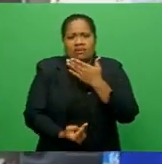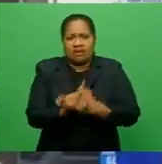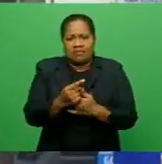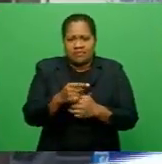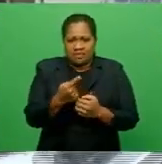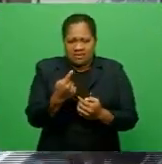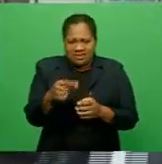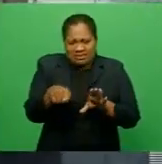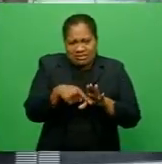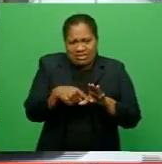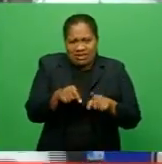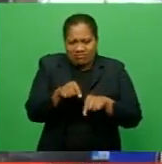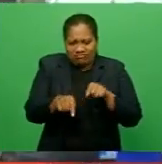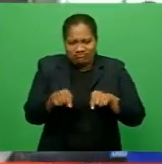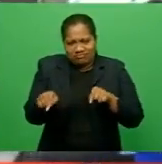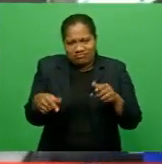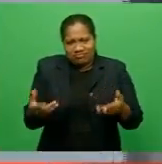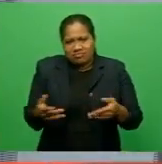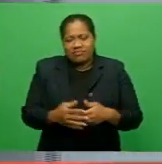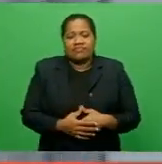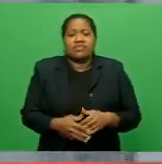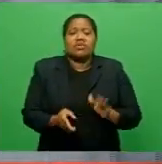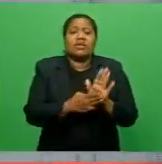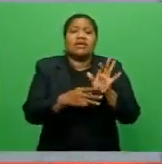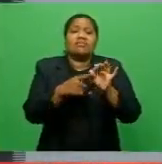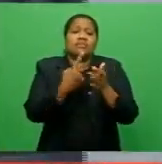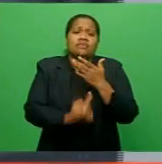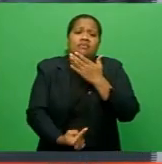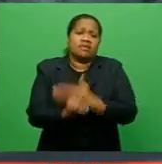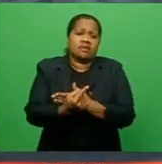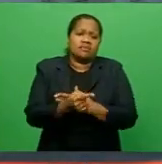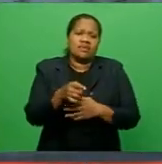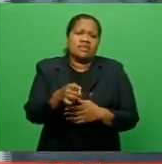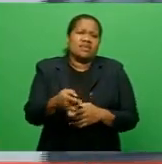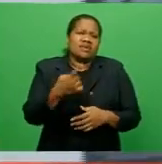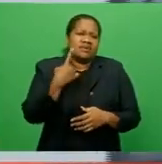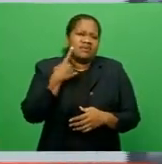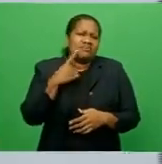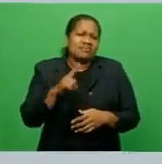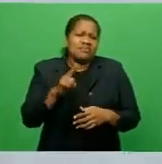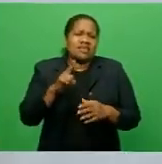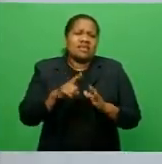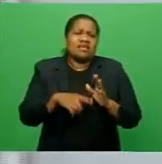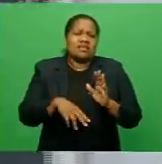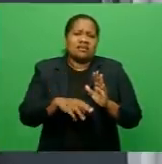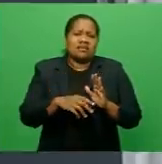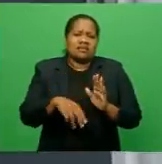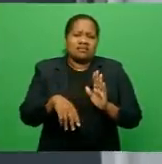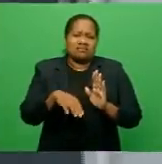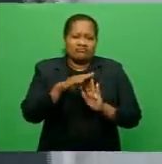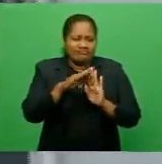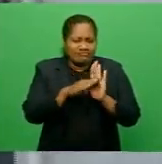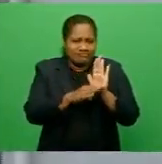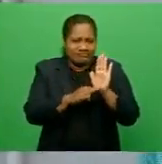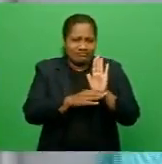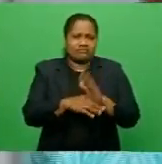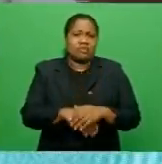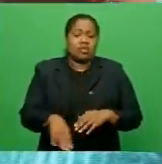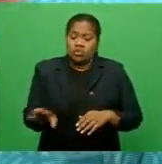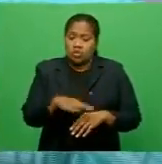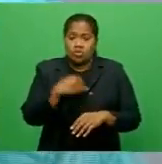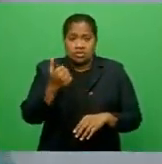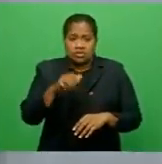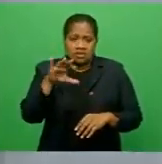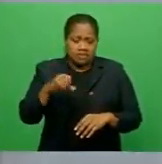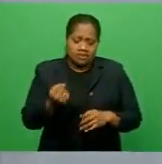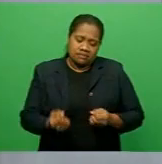The MPs are alleged to have breached the Parliamentary Remuneration Act 2014. All Sikhs must surrender travel documents